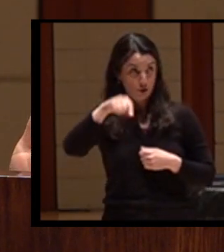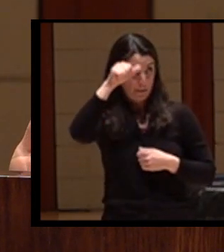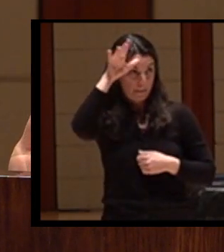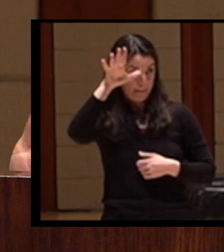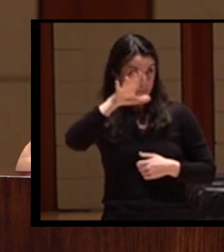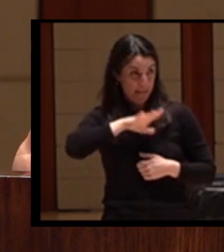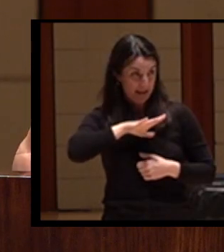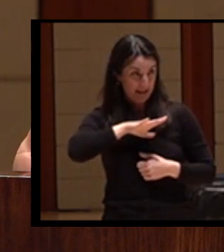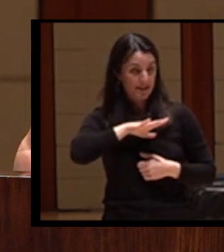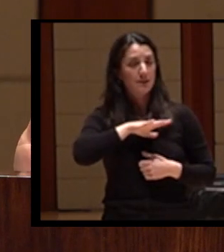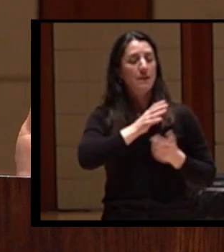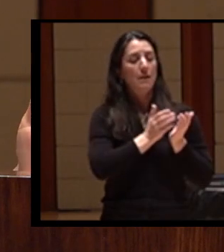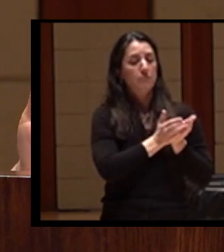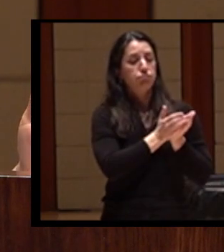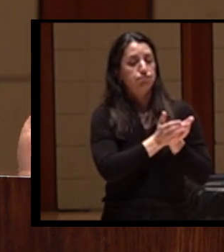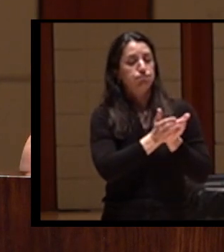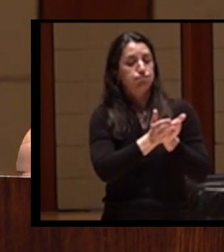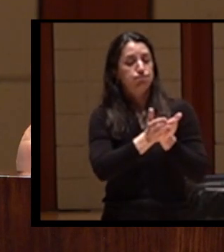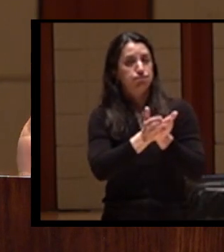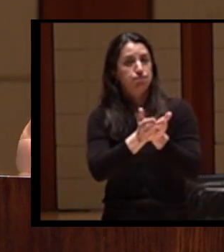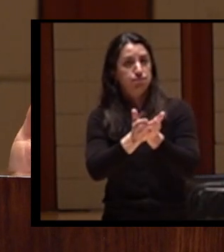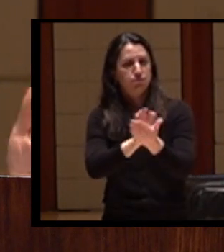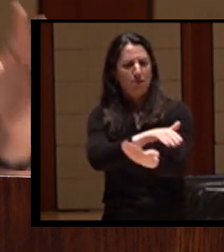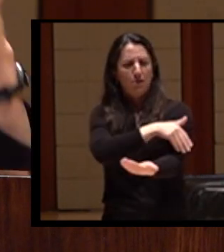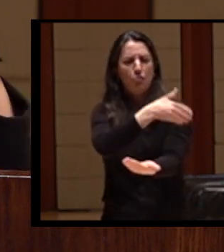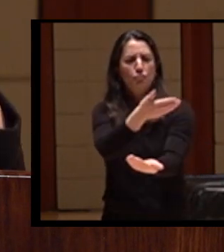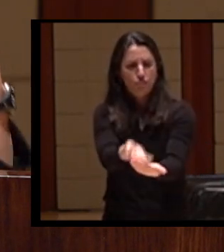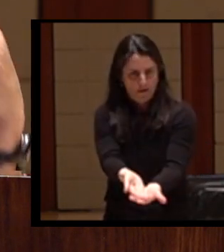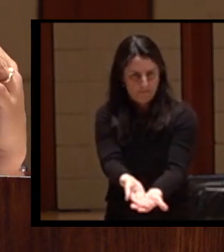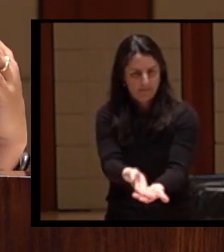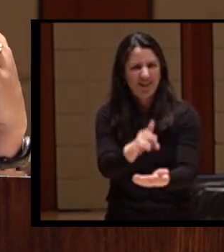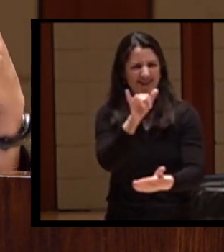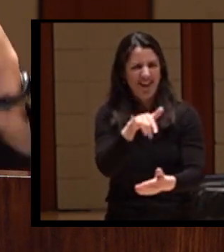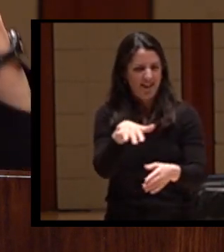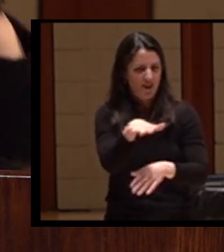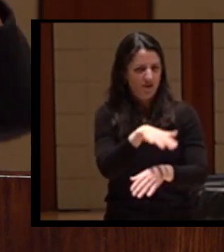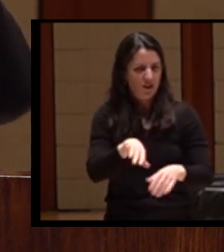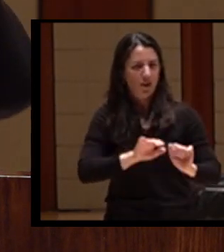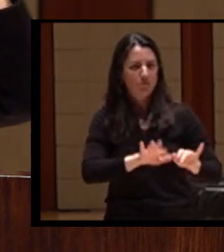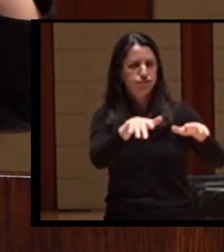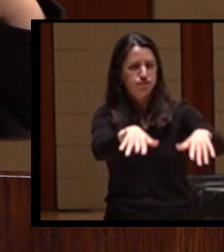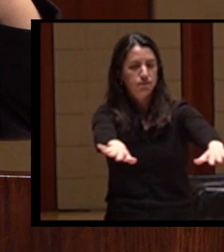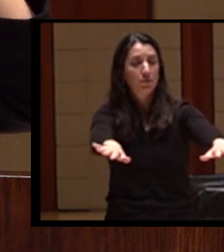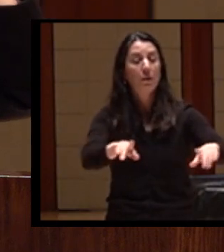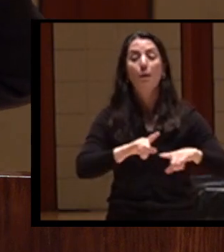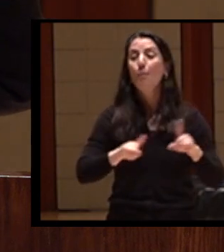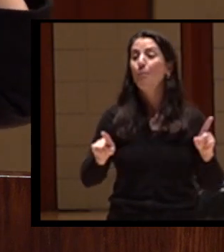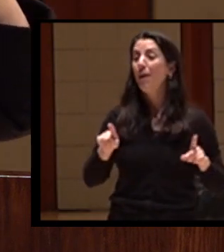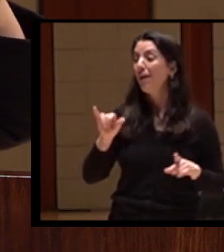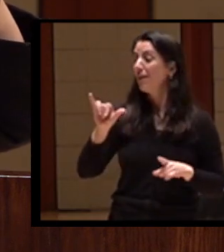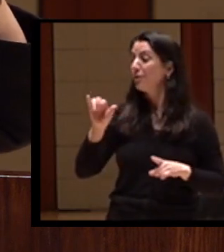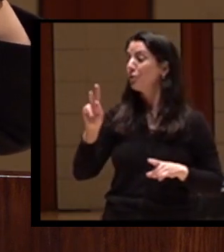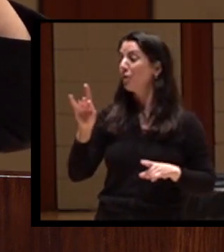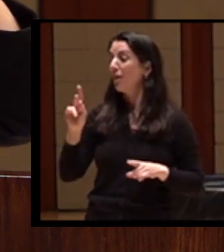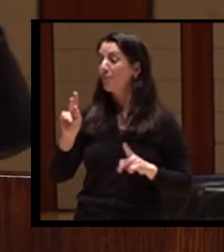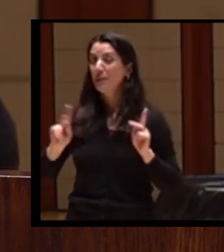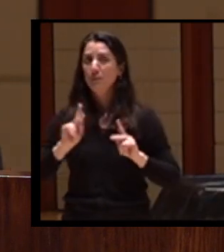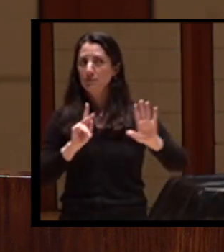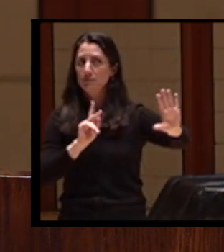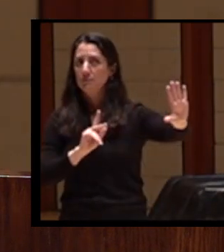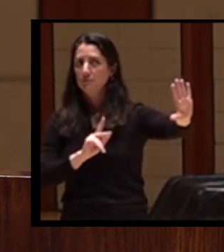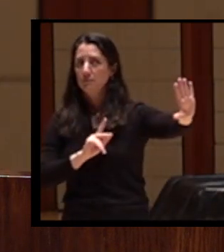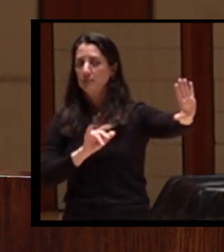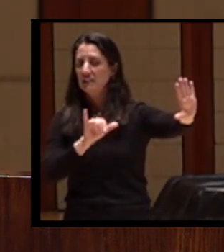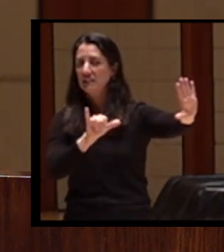wouldn't let them off the boat. Apparently, the Russians were really hairy. They had long hair coming out of their eyebrows